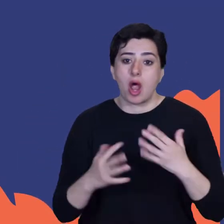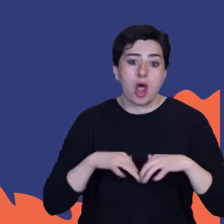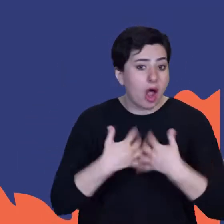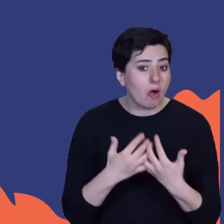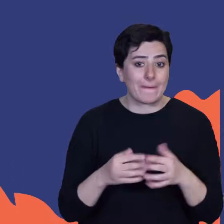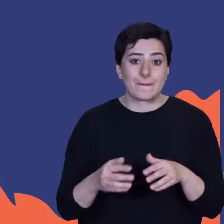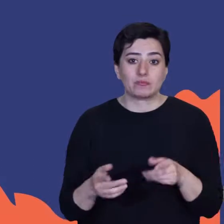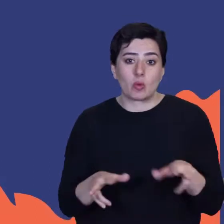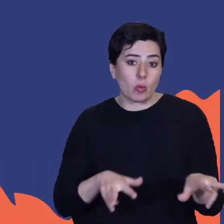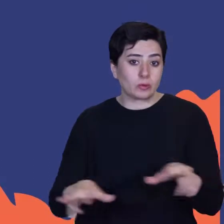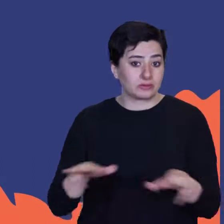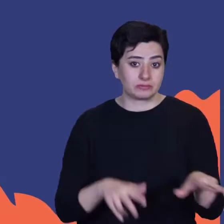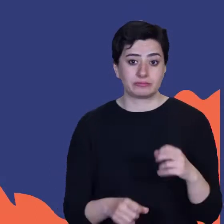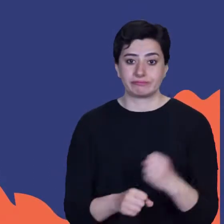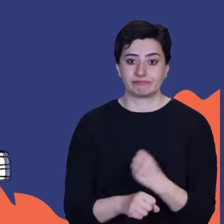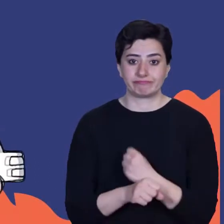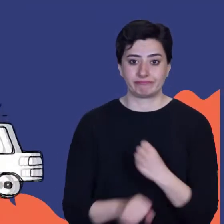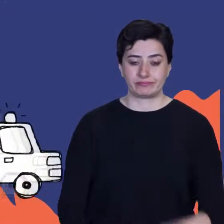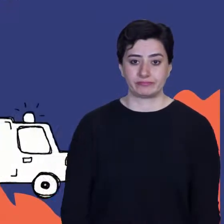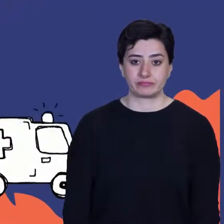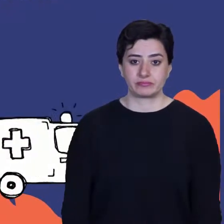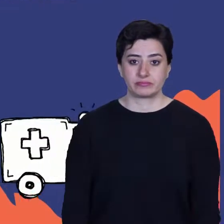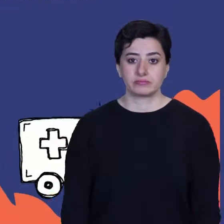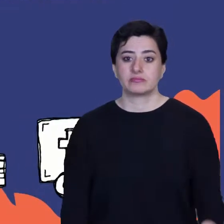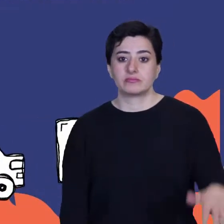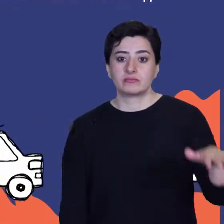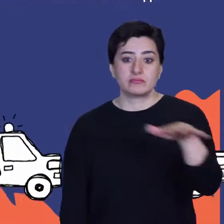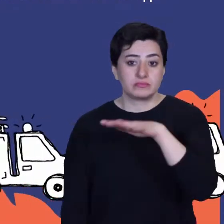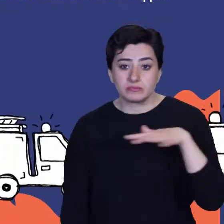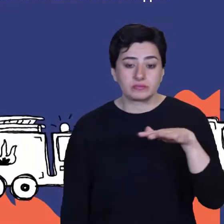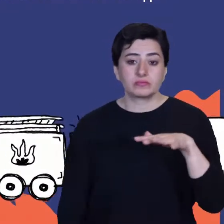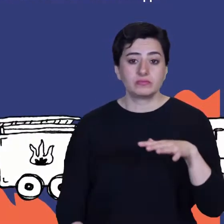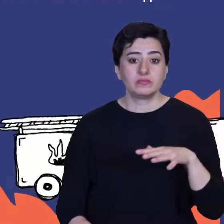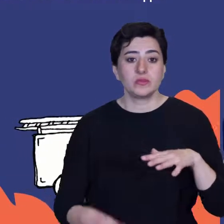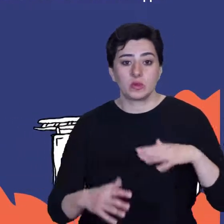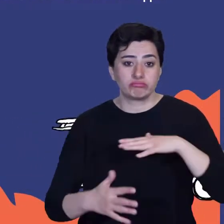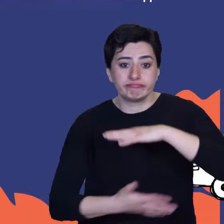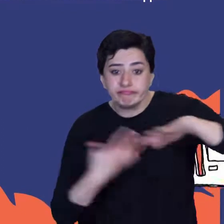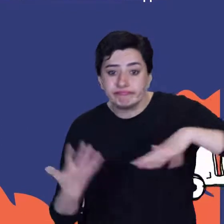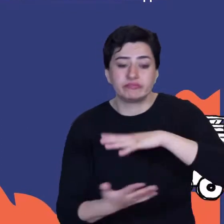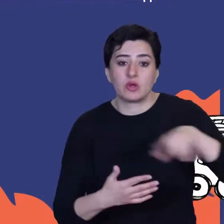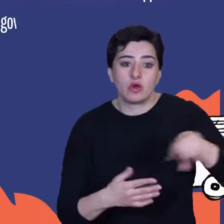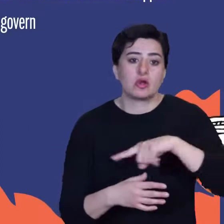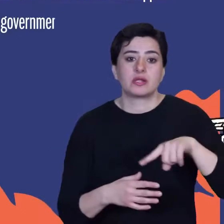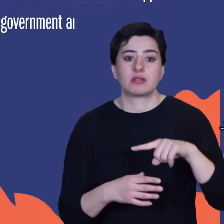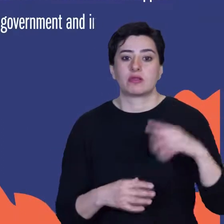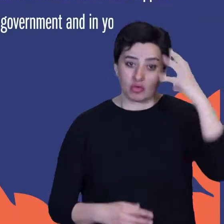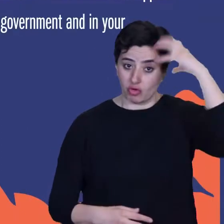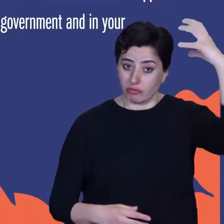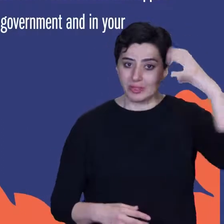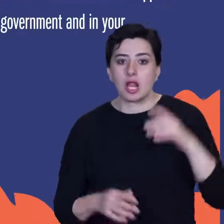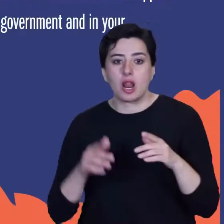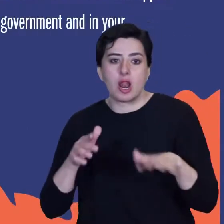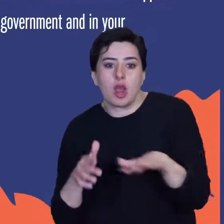do happen. An ambulance ahead, followed by the fire truck. Disaster risk reduction should happen at the level of national government, local